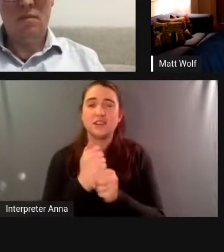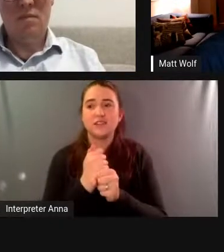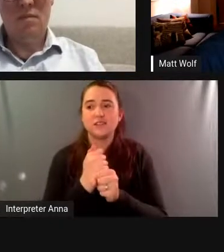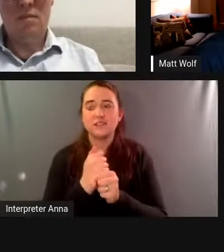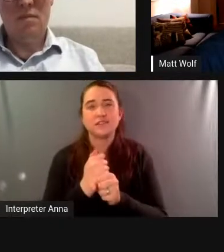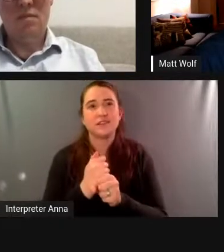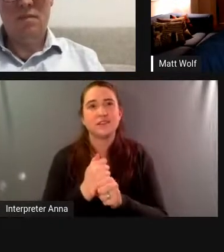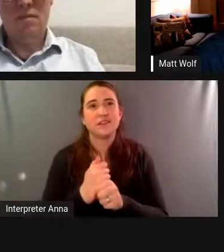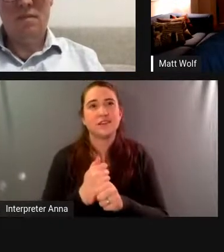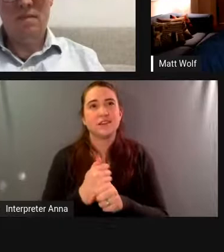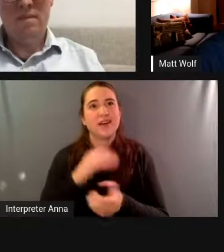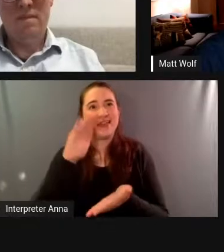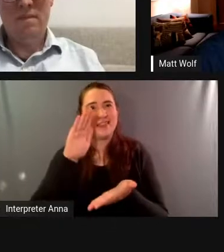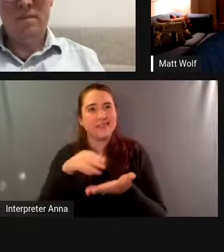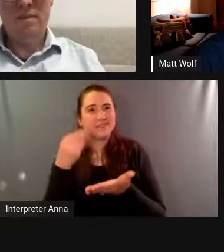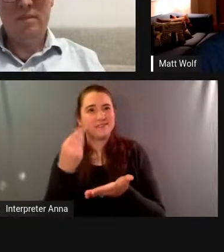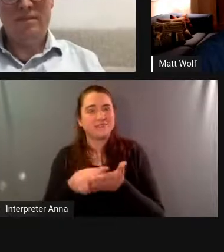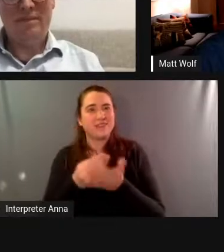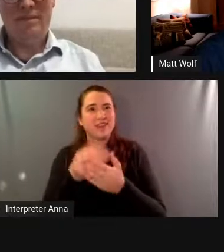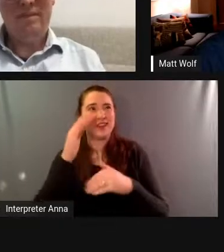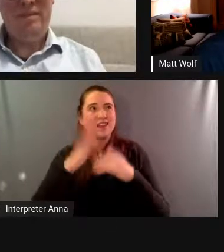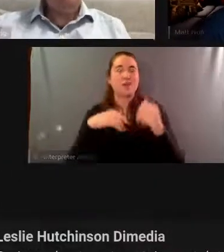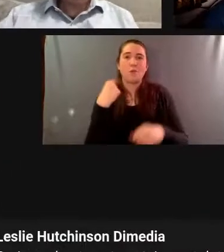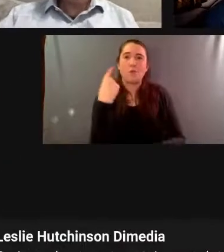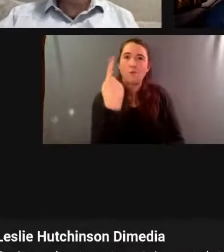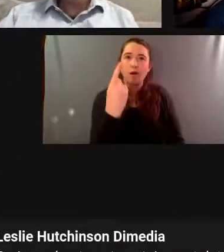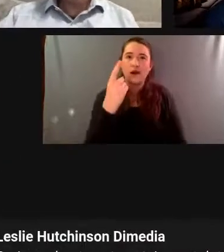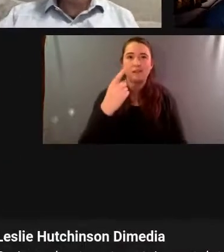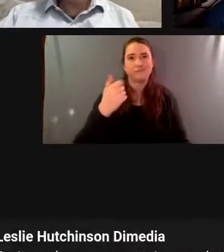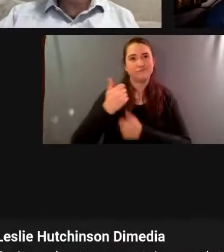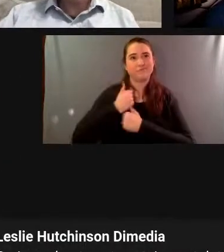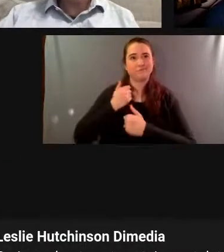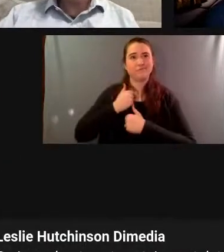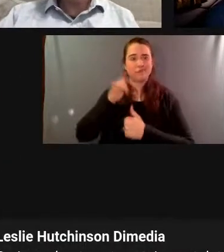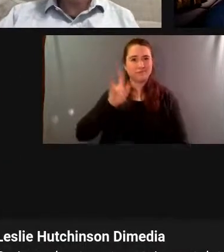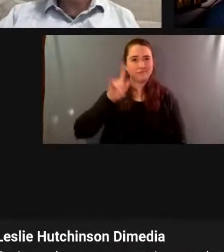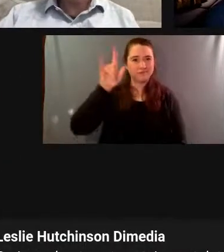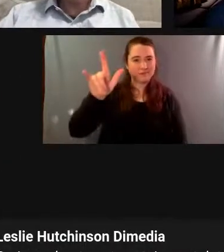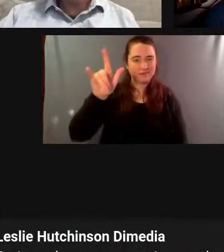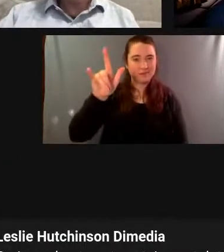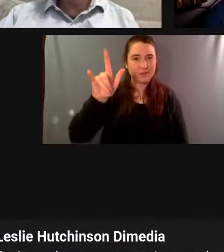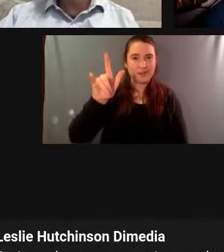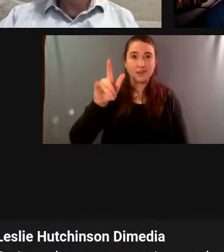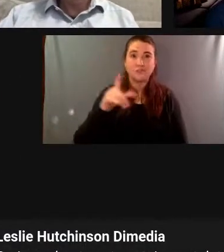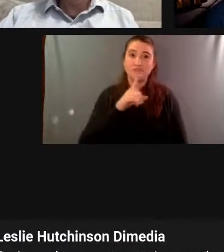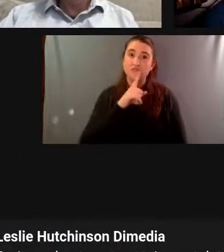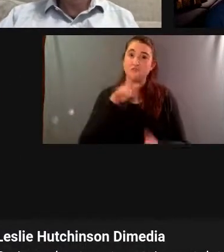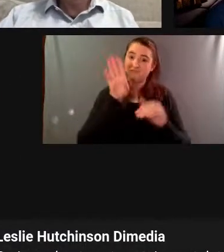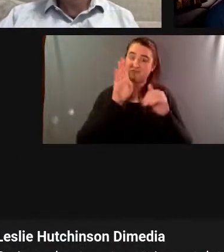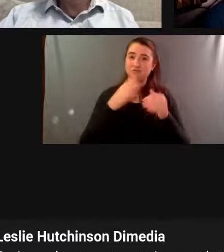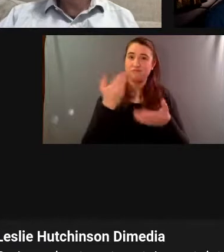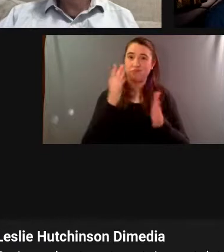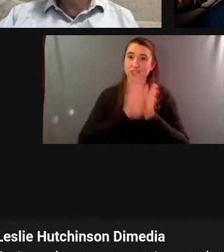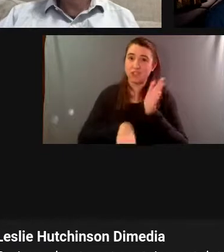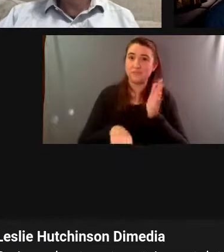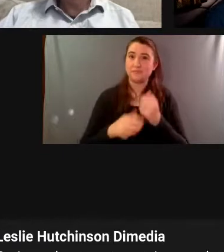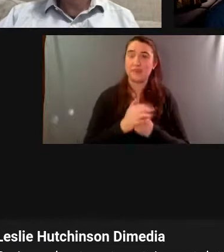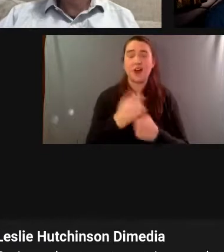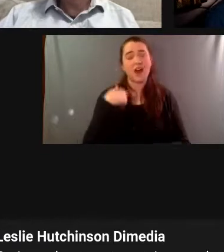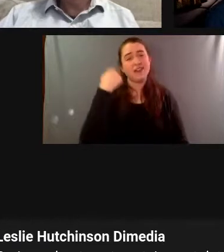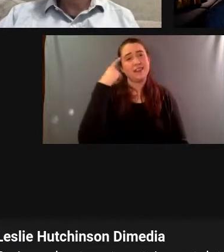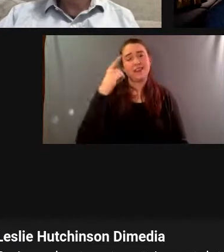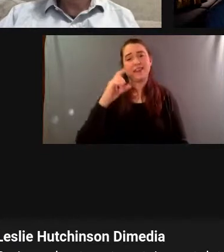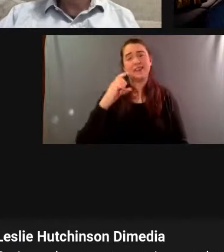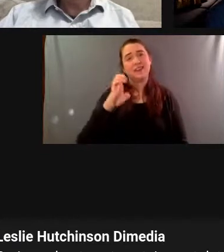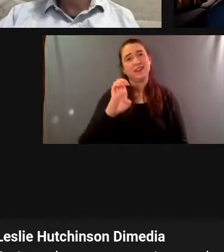uh jet plane it was quite a bargain and i think that ecologists should get the